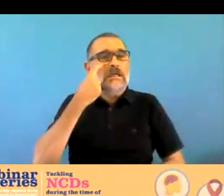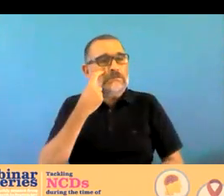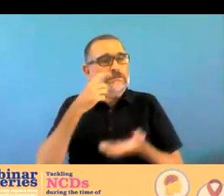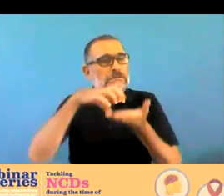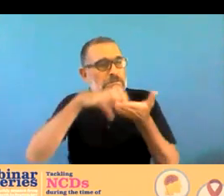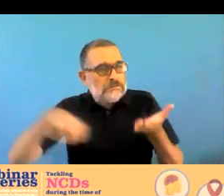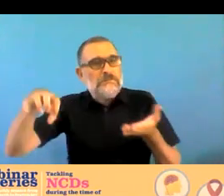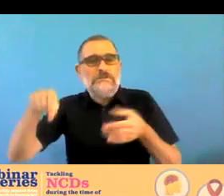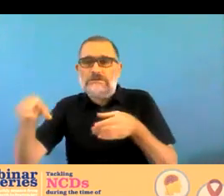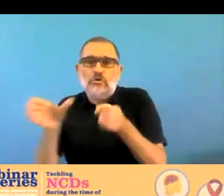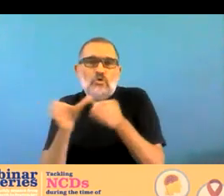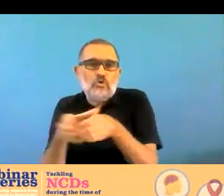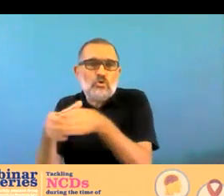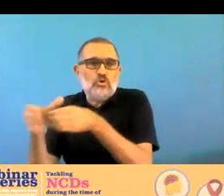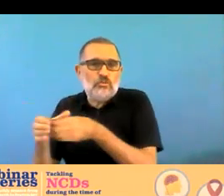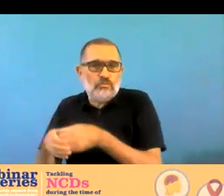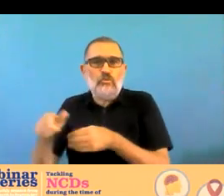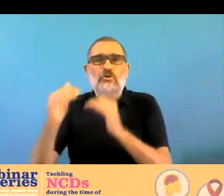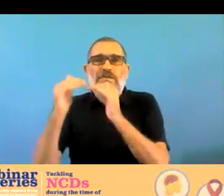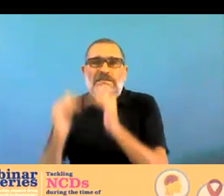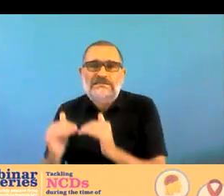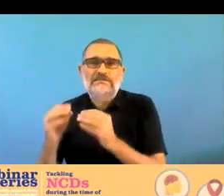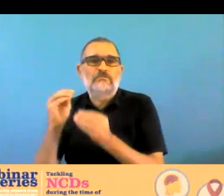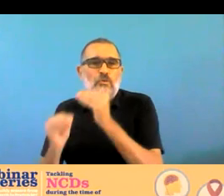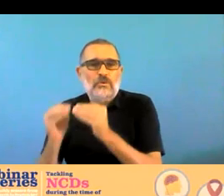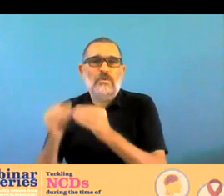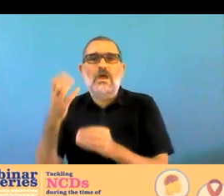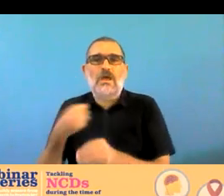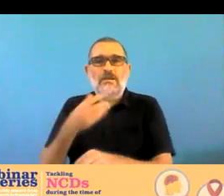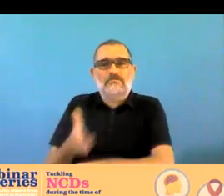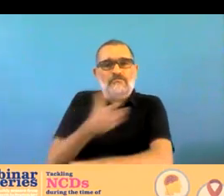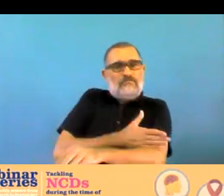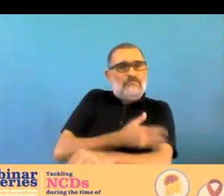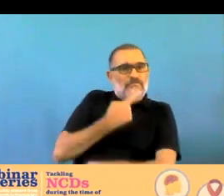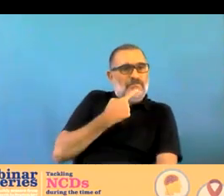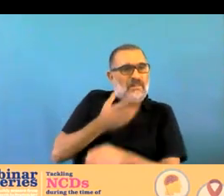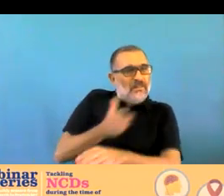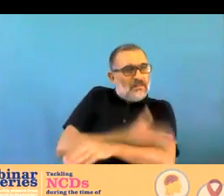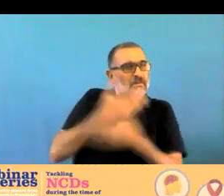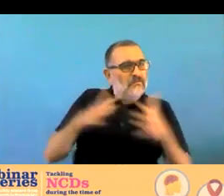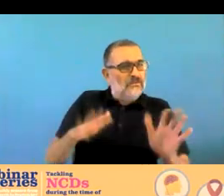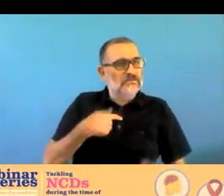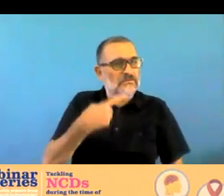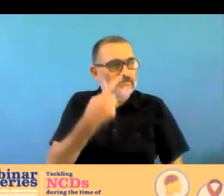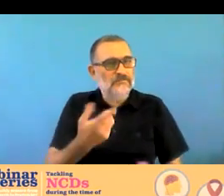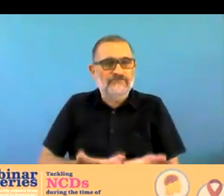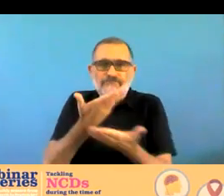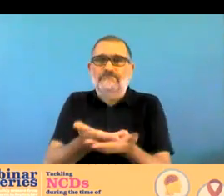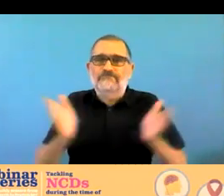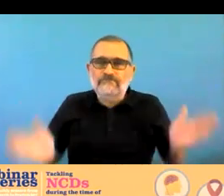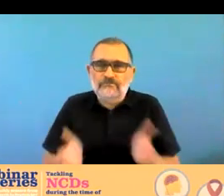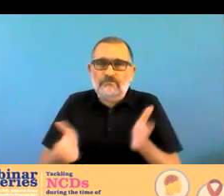promote here the use of technologies which is very important because we've seen now